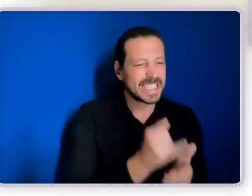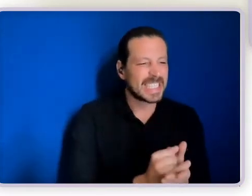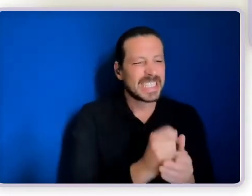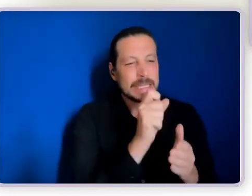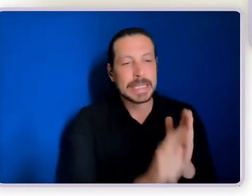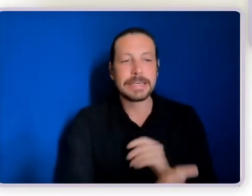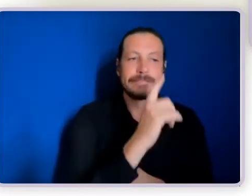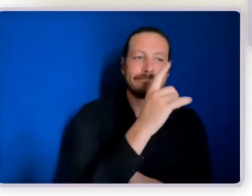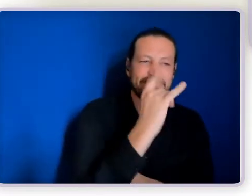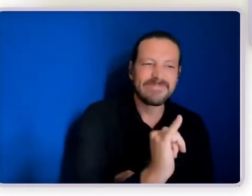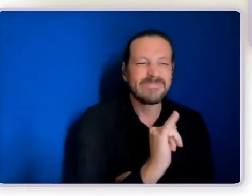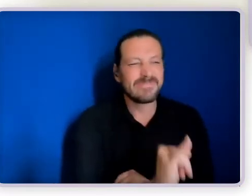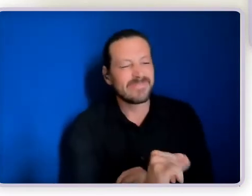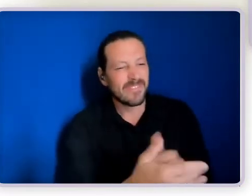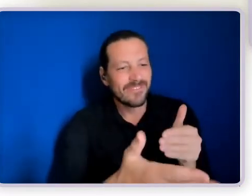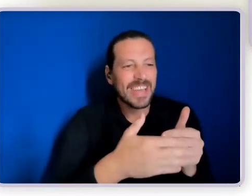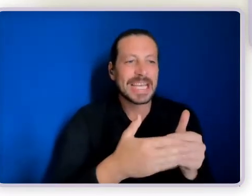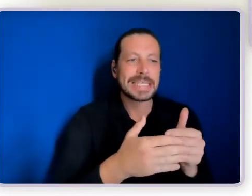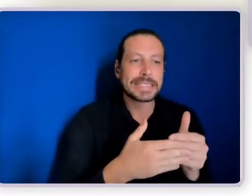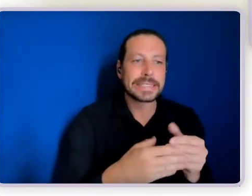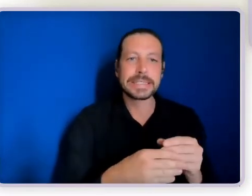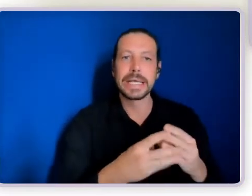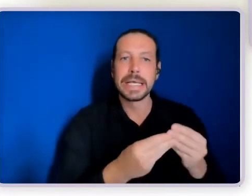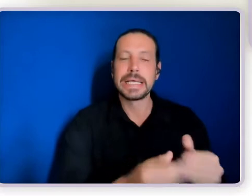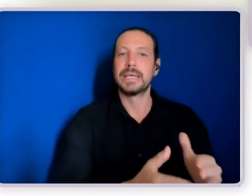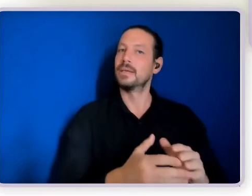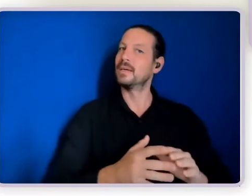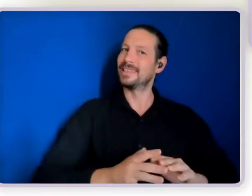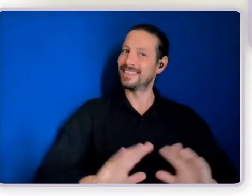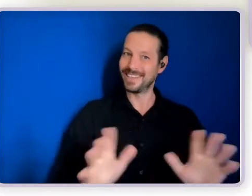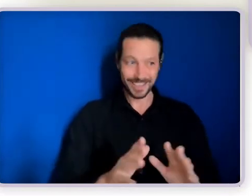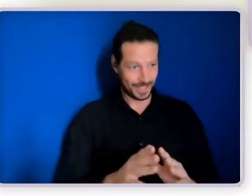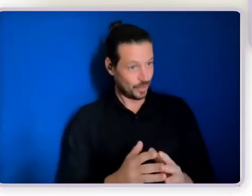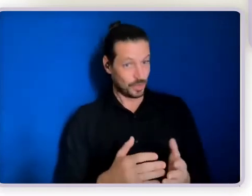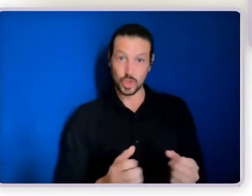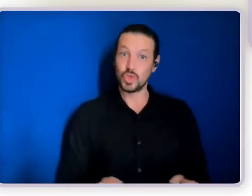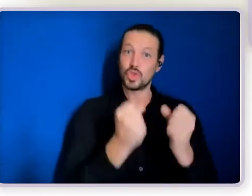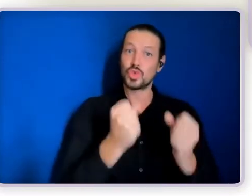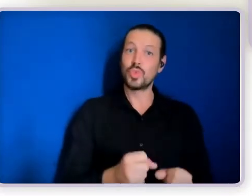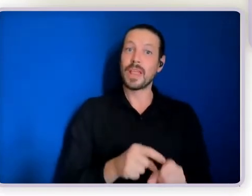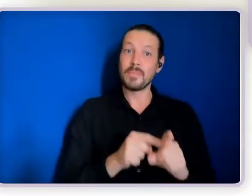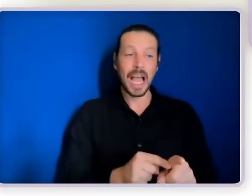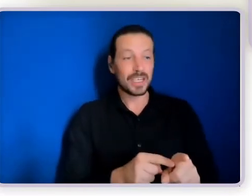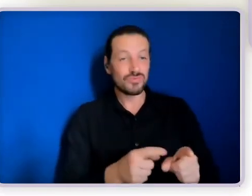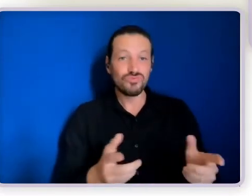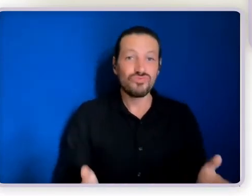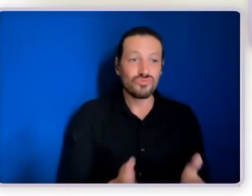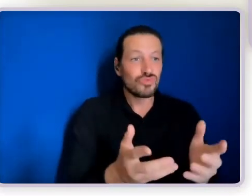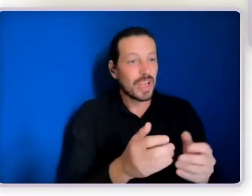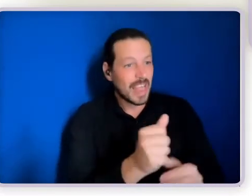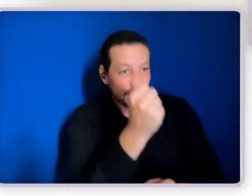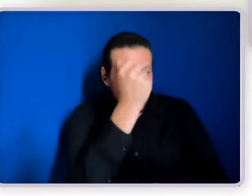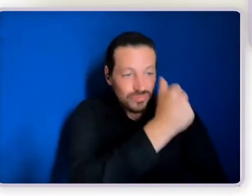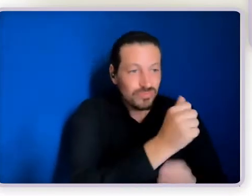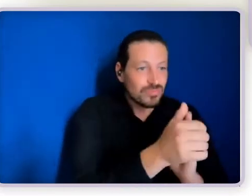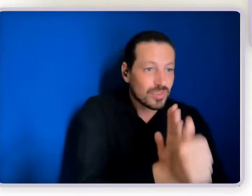idea of a circle. They're really there to harness people's skills, strength, wisdom, and propel them into a life